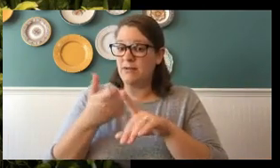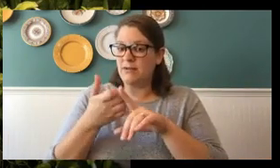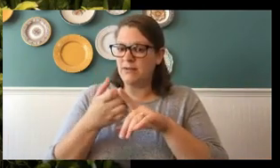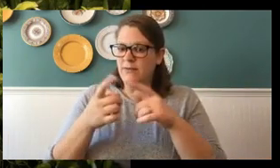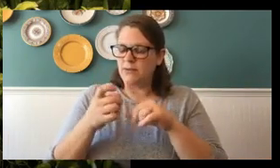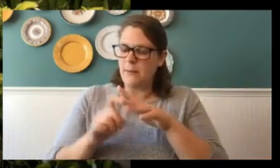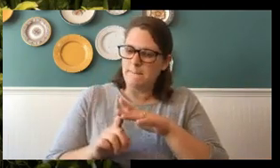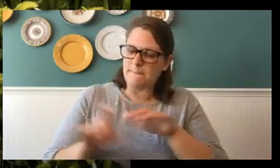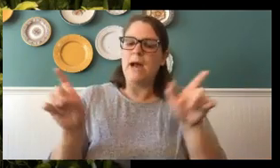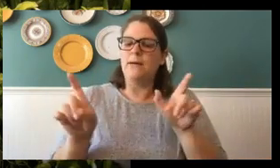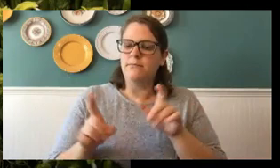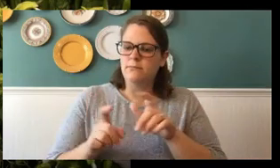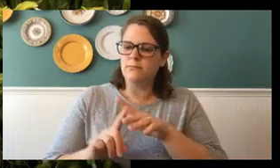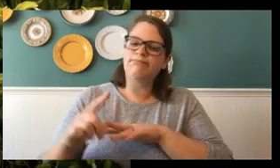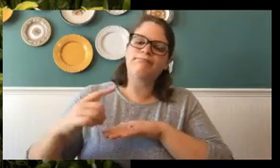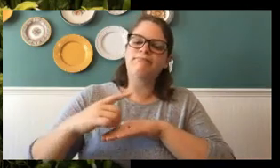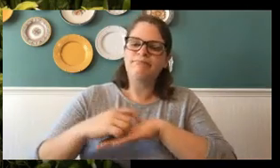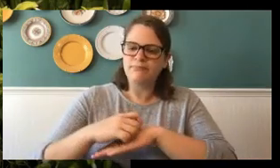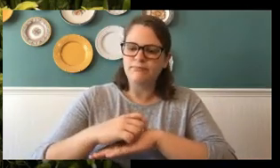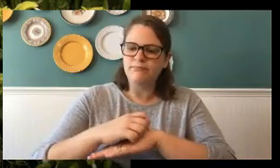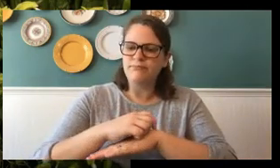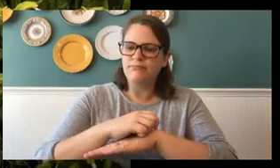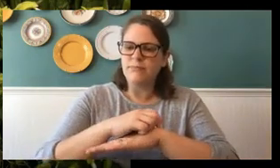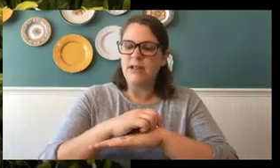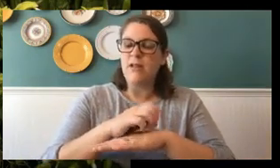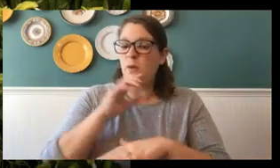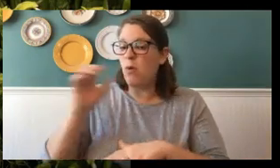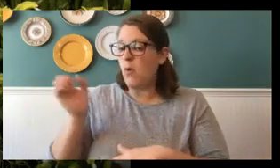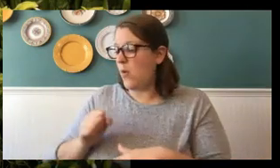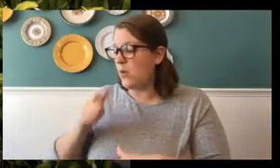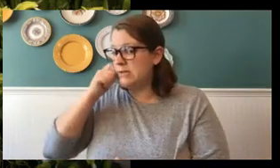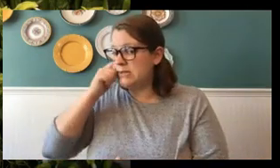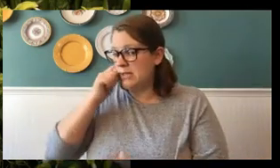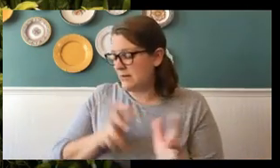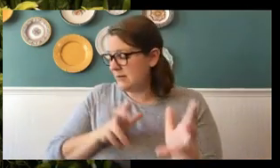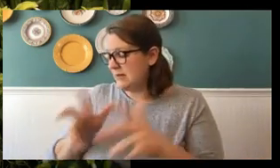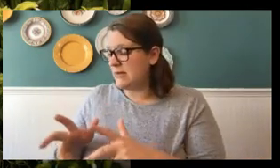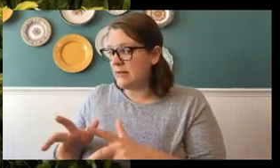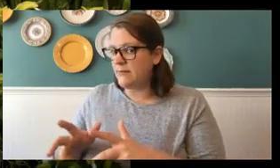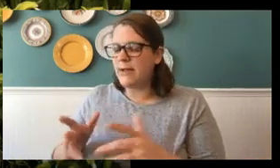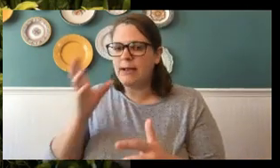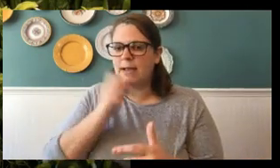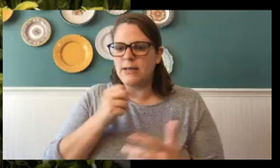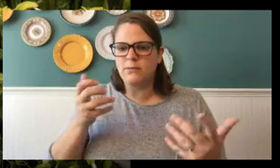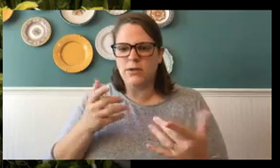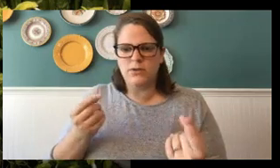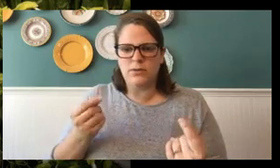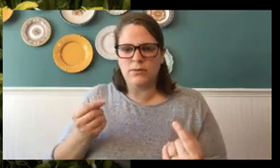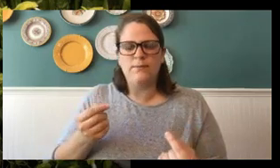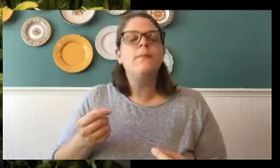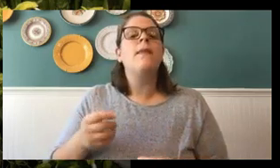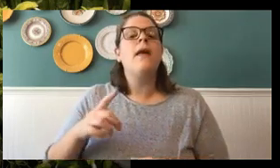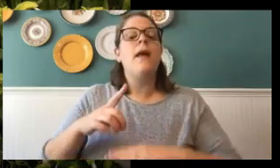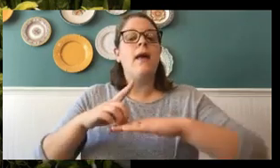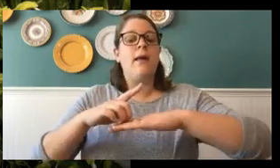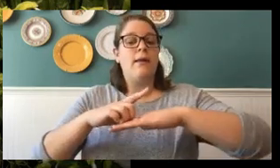It then jumps out of its old skin and guess what it does with it. Now listen to the question. What does the caterpillar